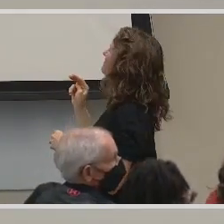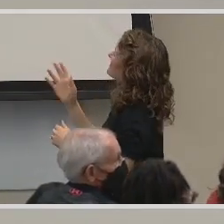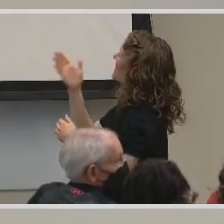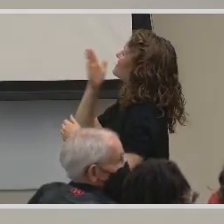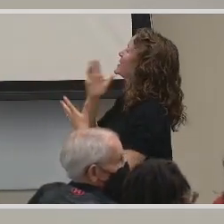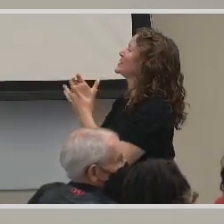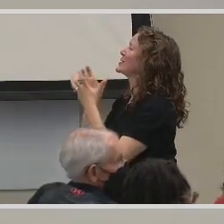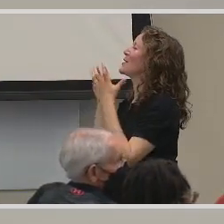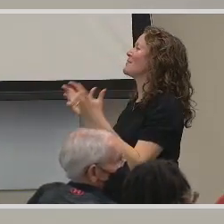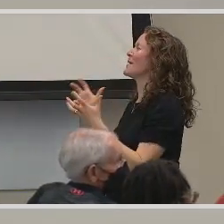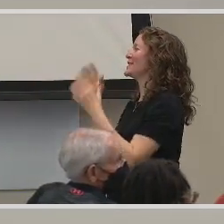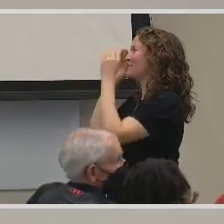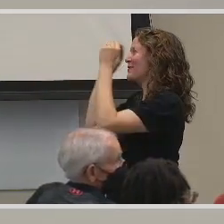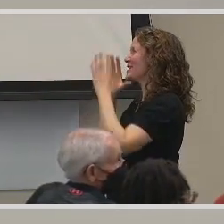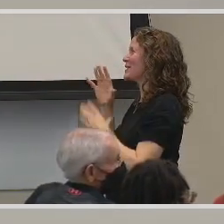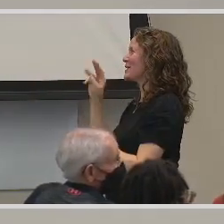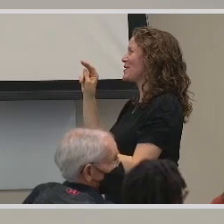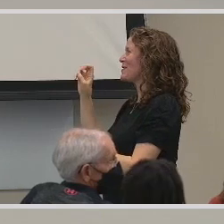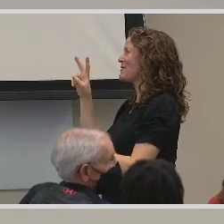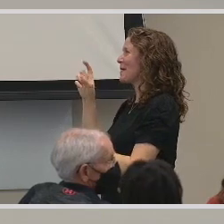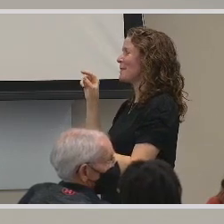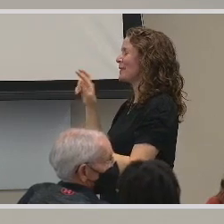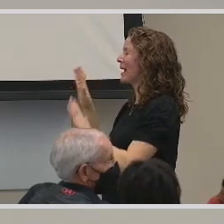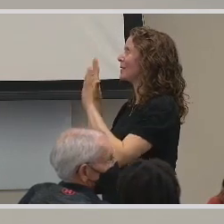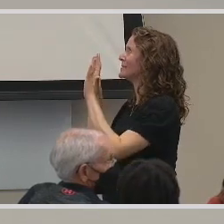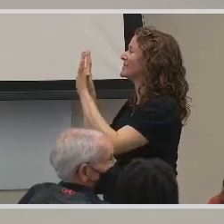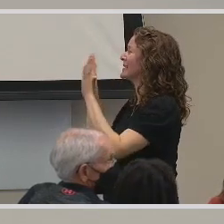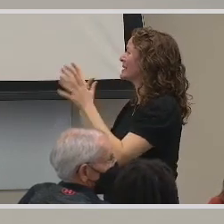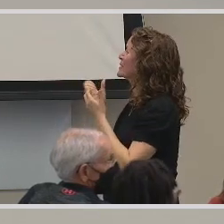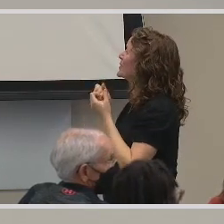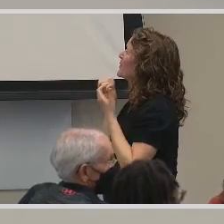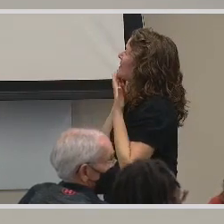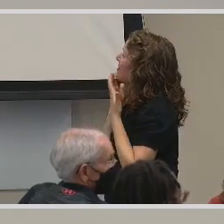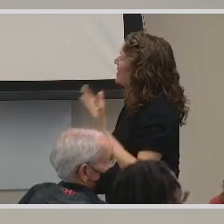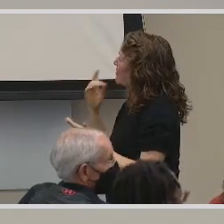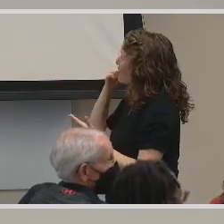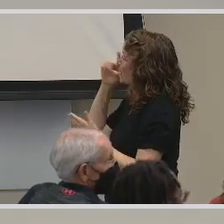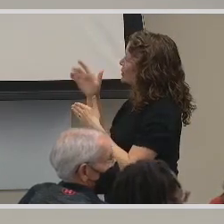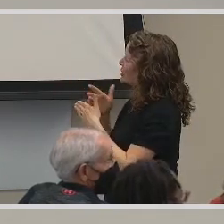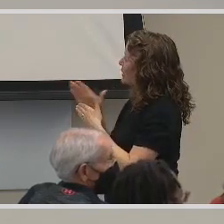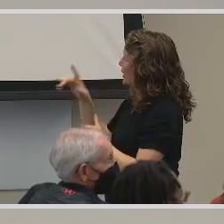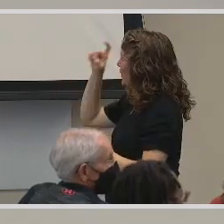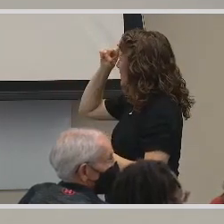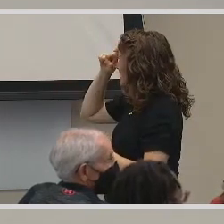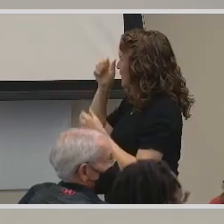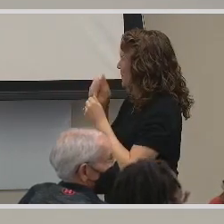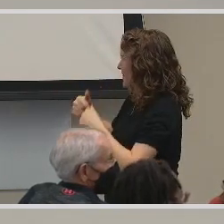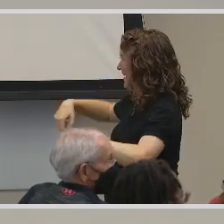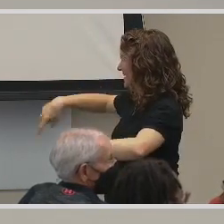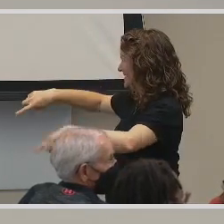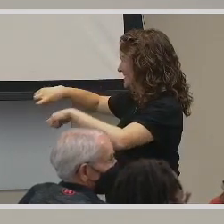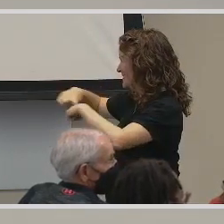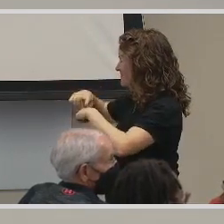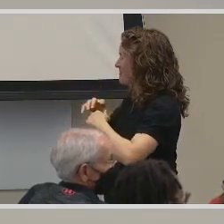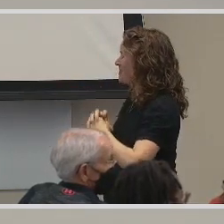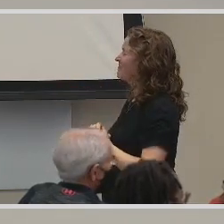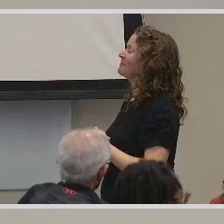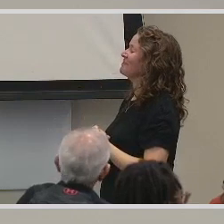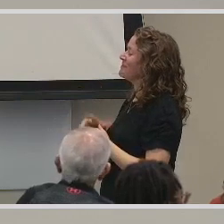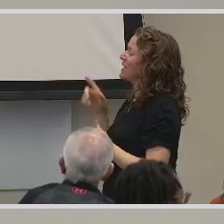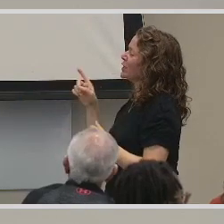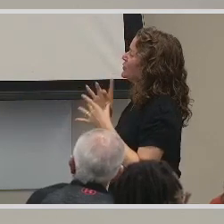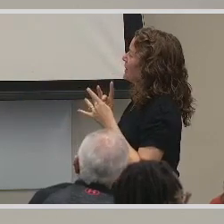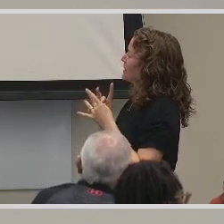Thank you so much, Professor November. You've been outstanding and we're so thankful for you sharing your wisdom with us. You had mentioned